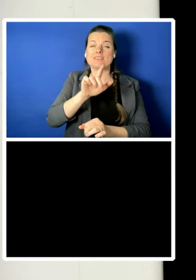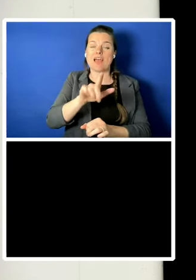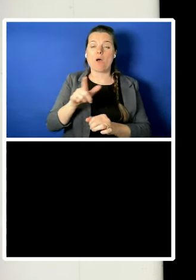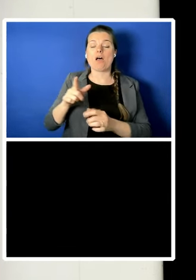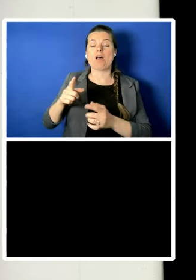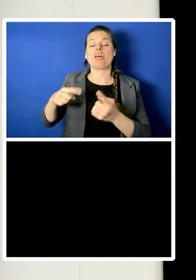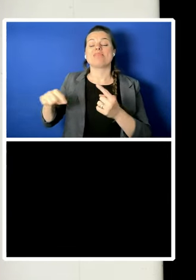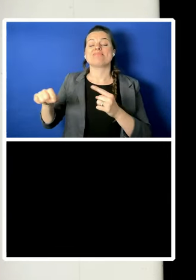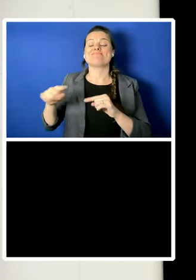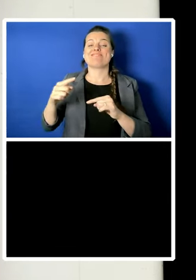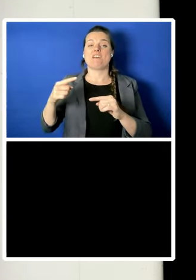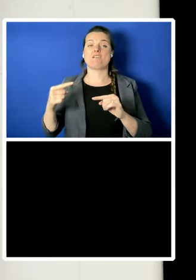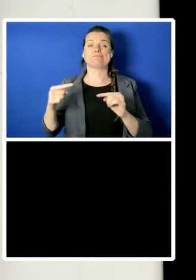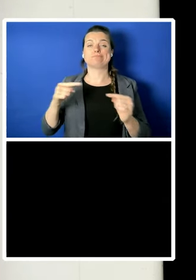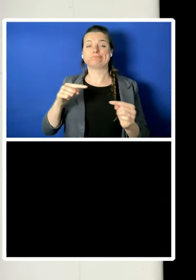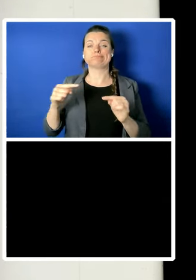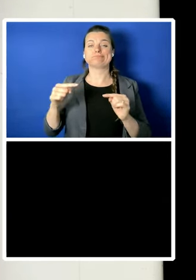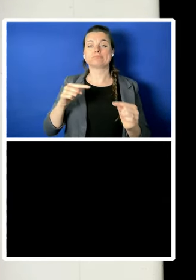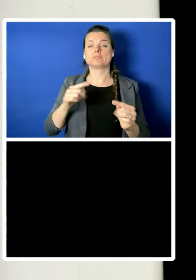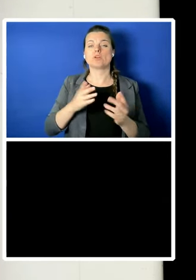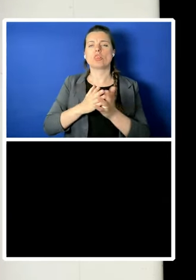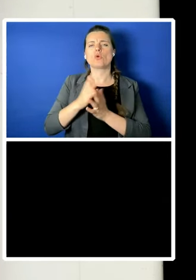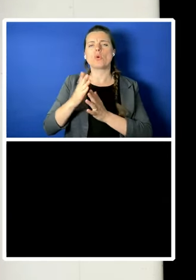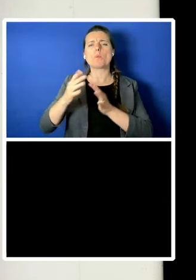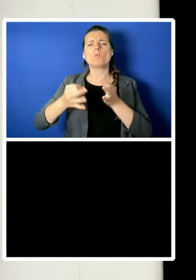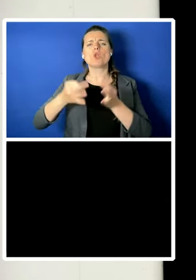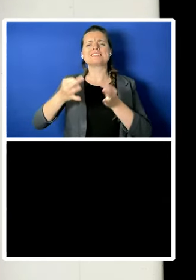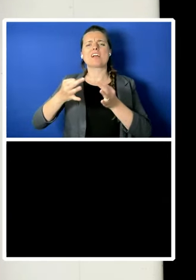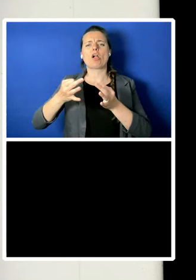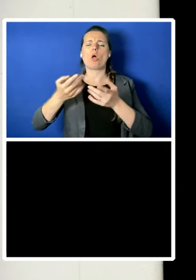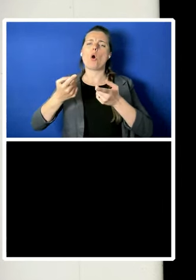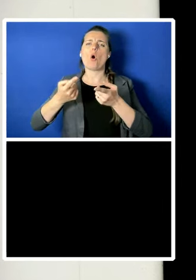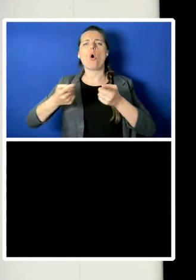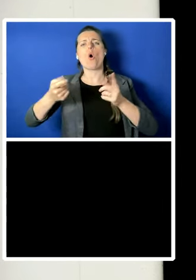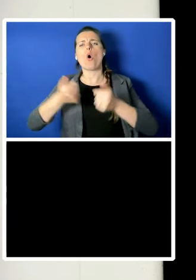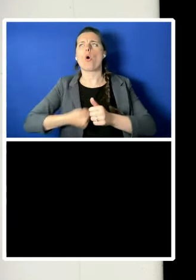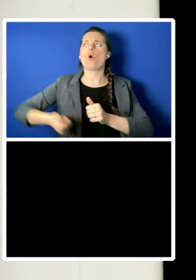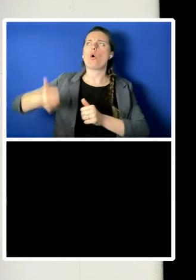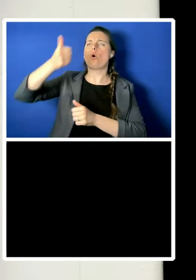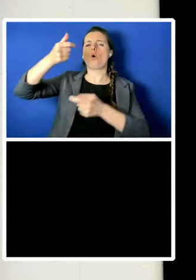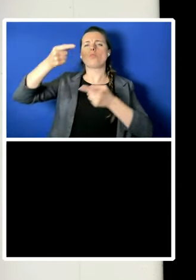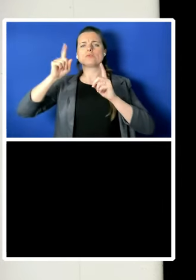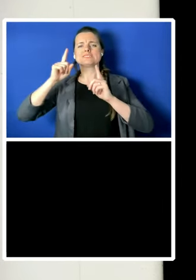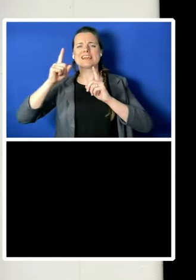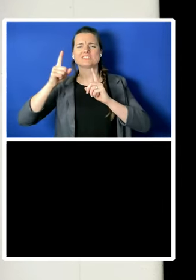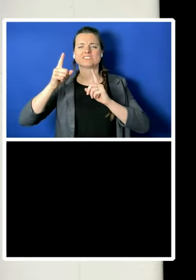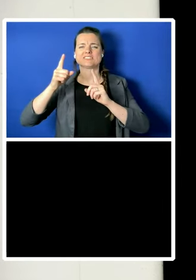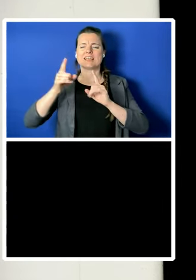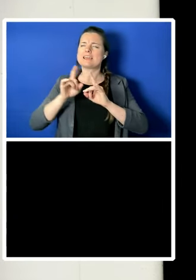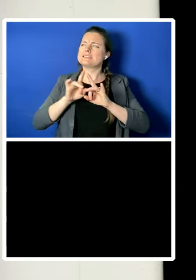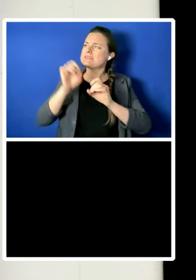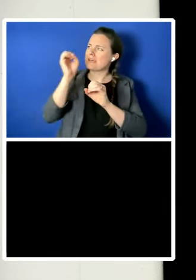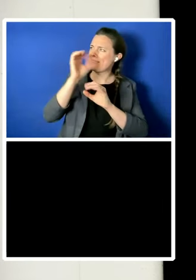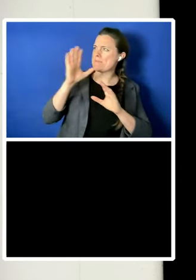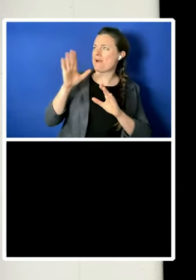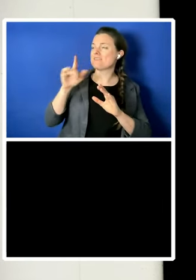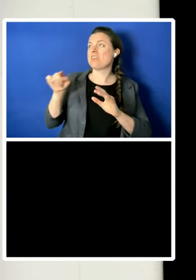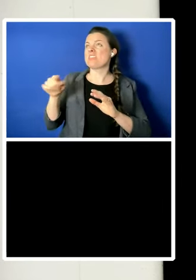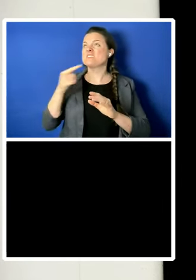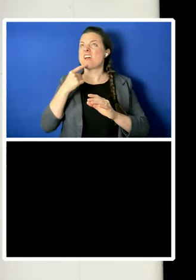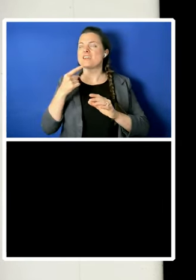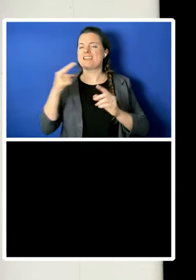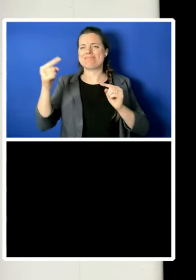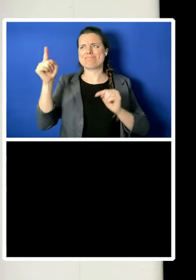political authoritarianism, as if the former were somehow responsible for the latter rather than the other way around.